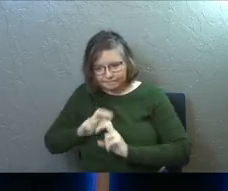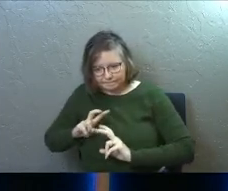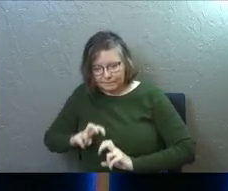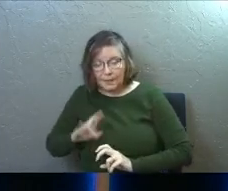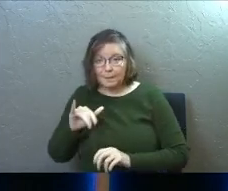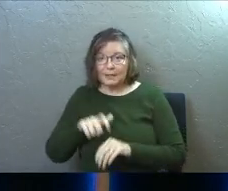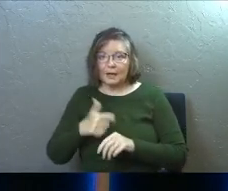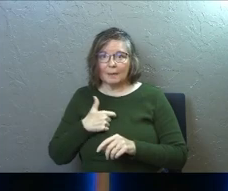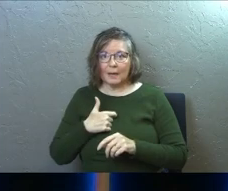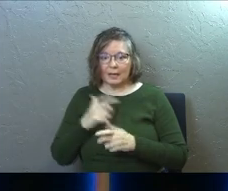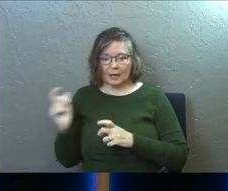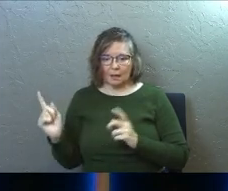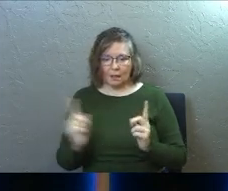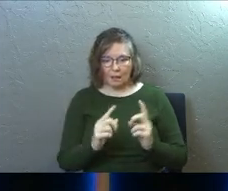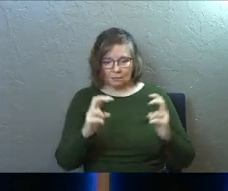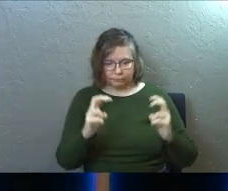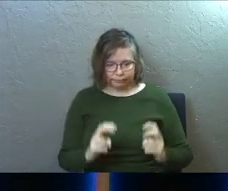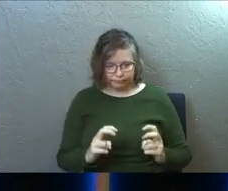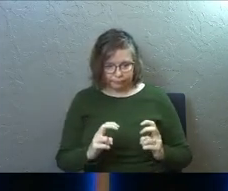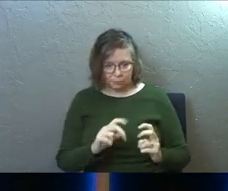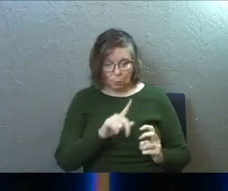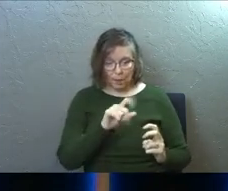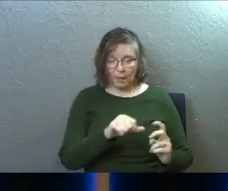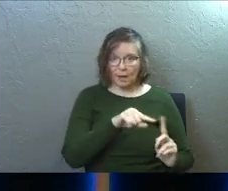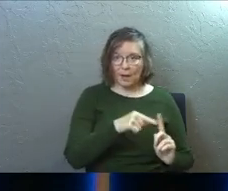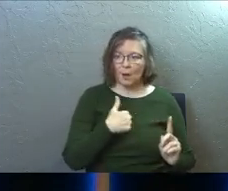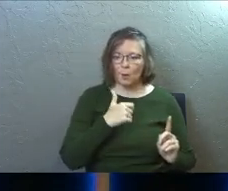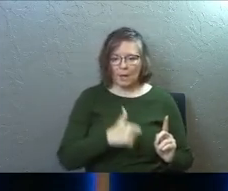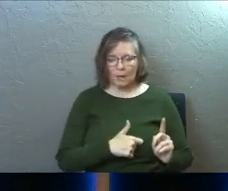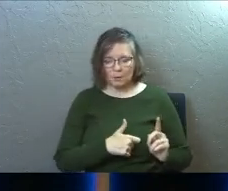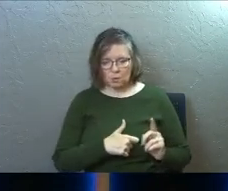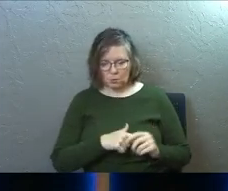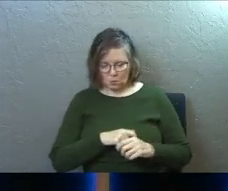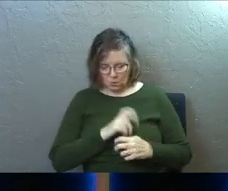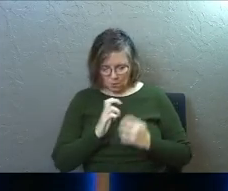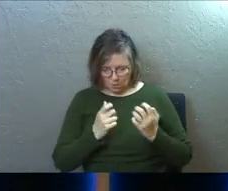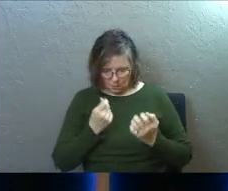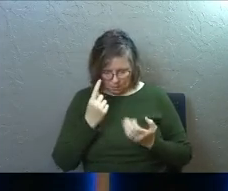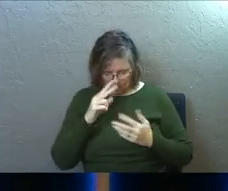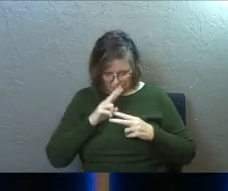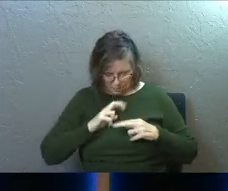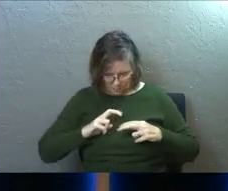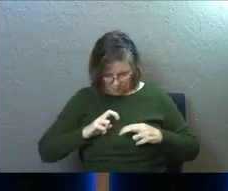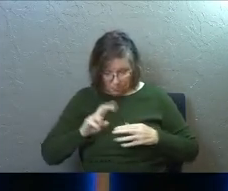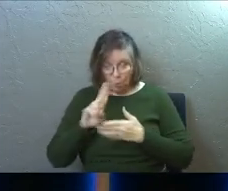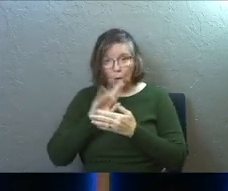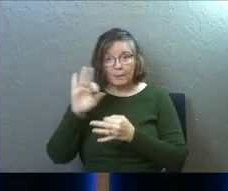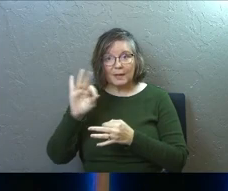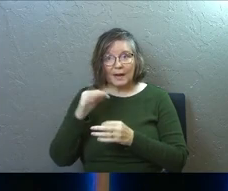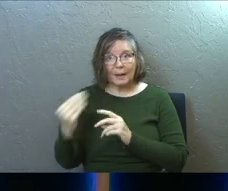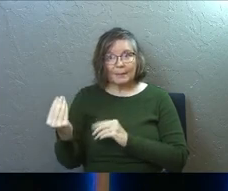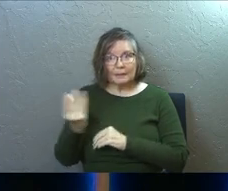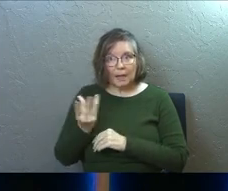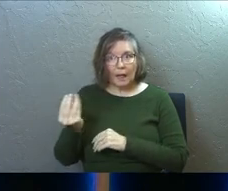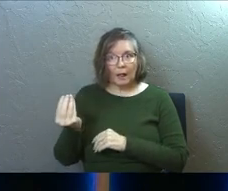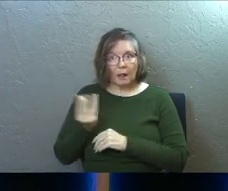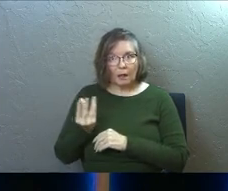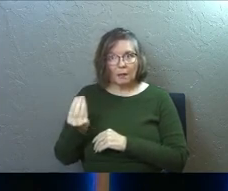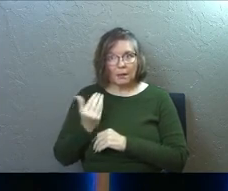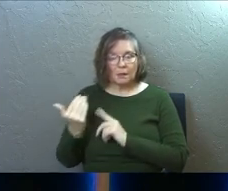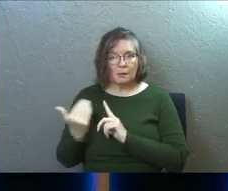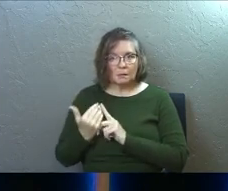I mean, by the time I got to the big conversation with Linda, I was able to unpack it all. But the Holy Spirit had been telling me.